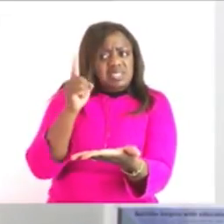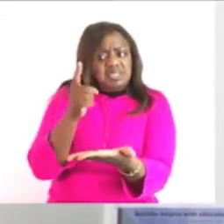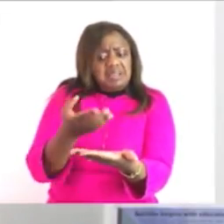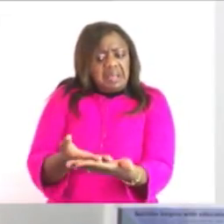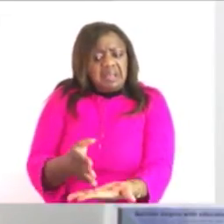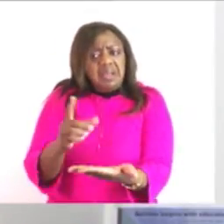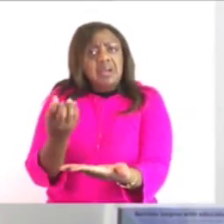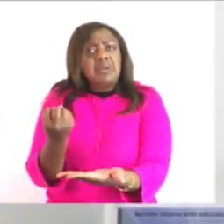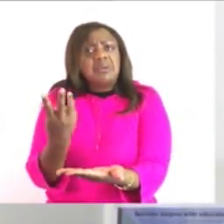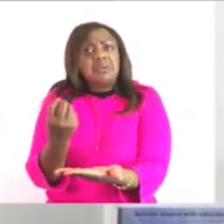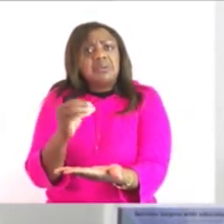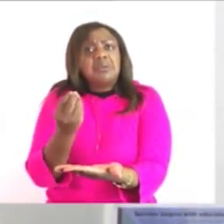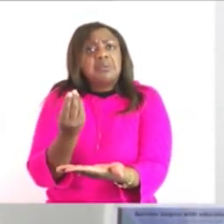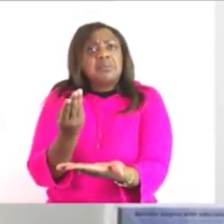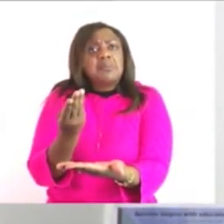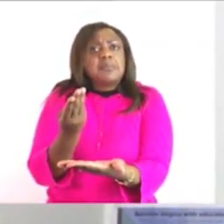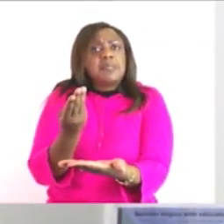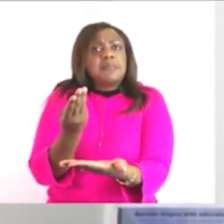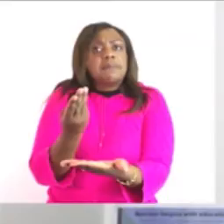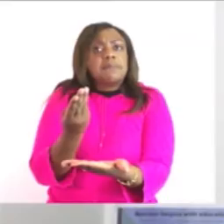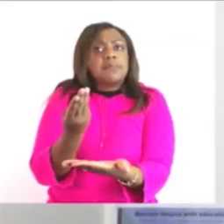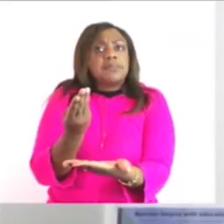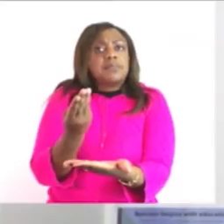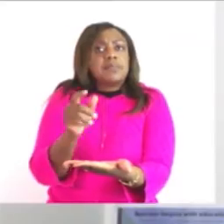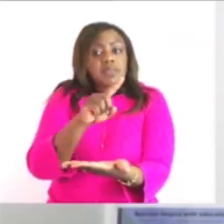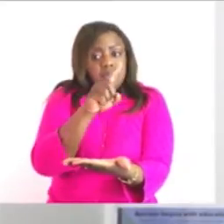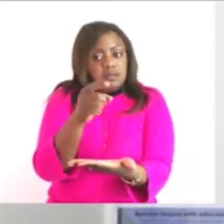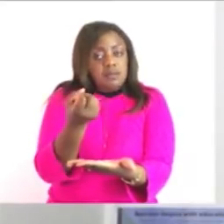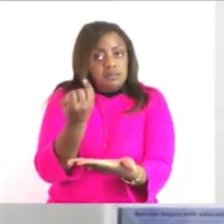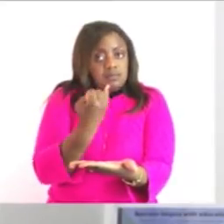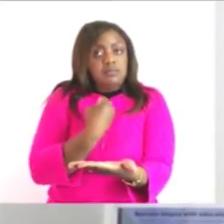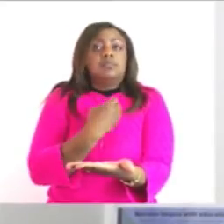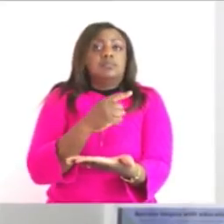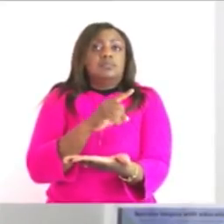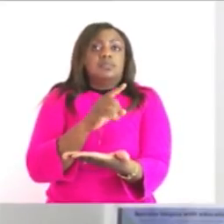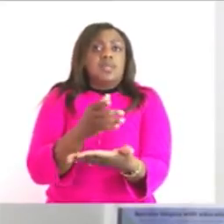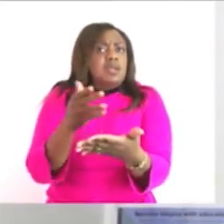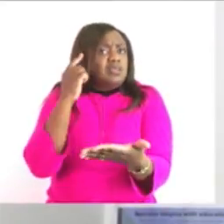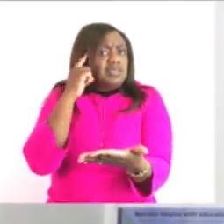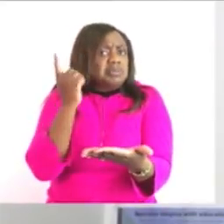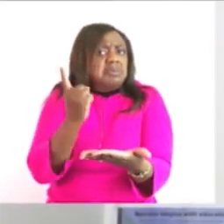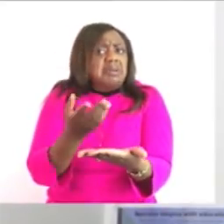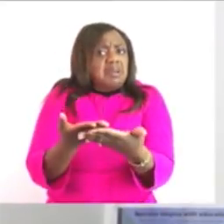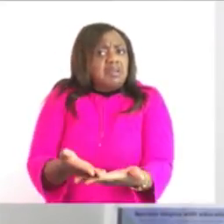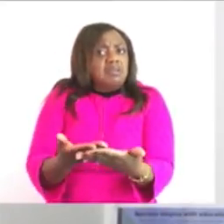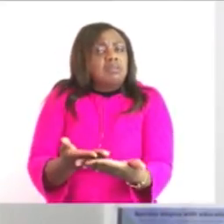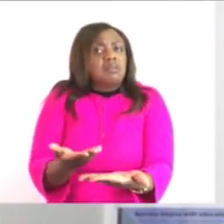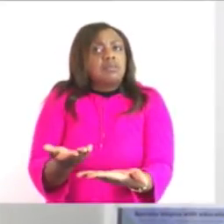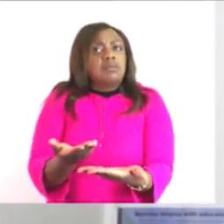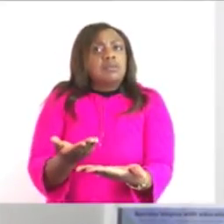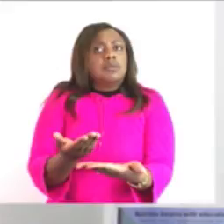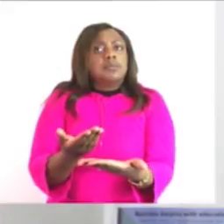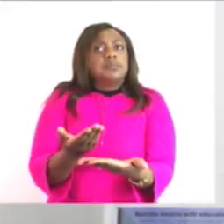but i'll be the one to give my estimation and after that then we have to measure